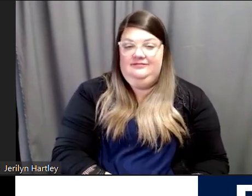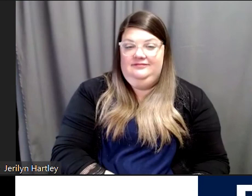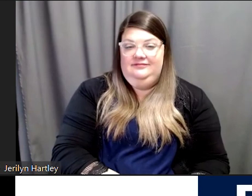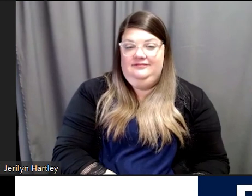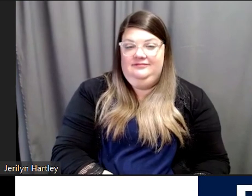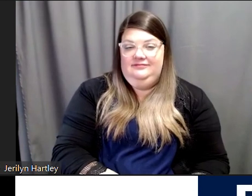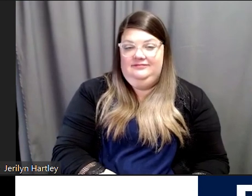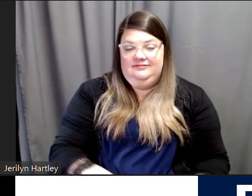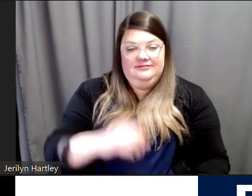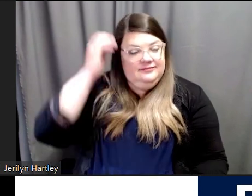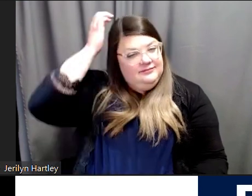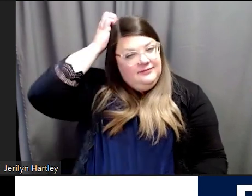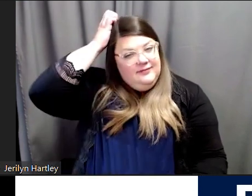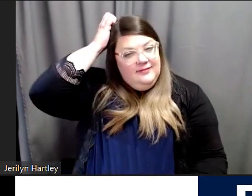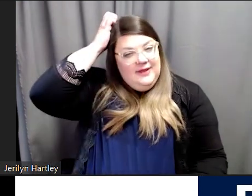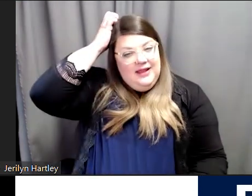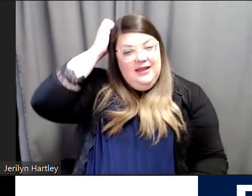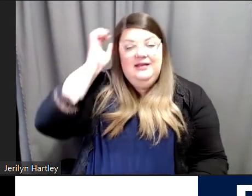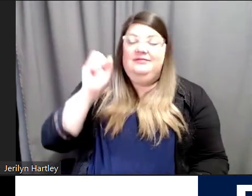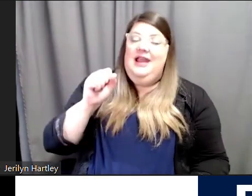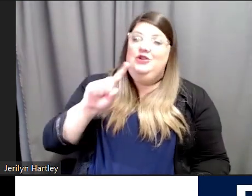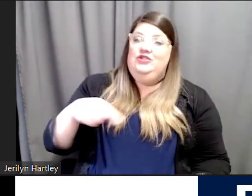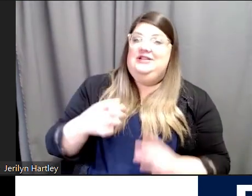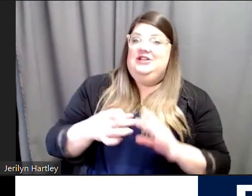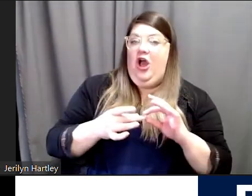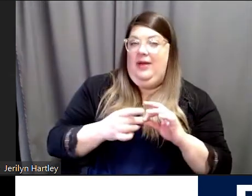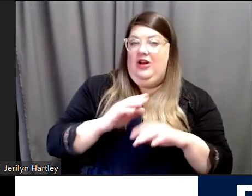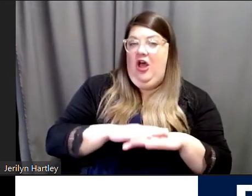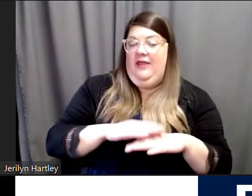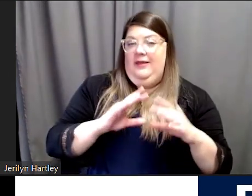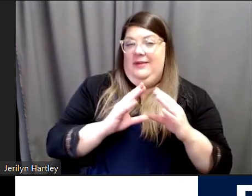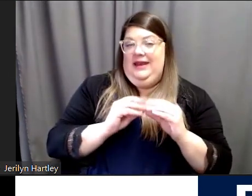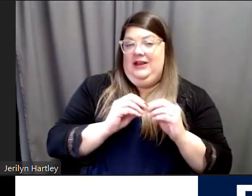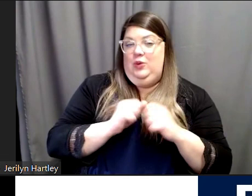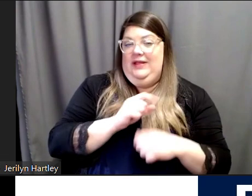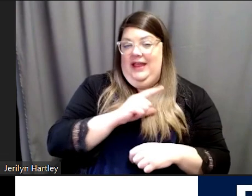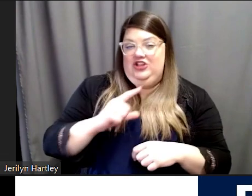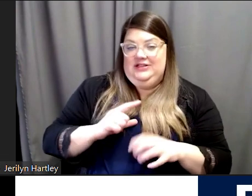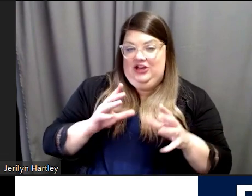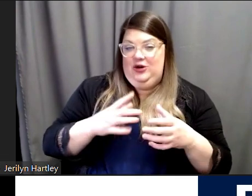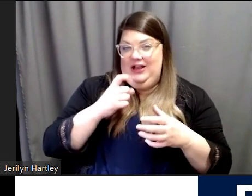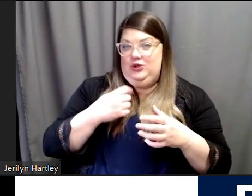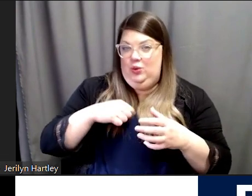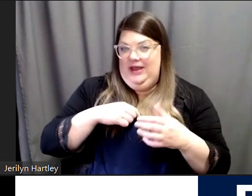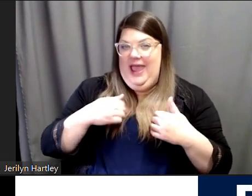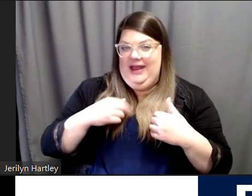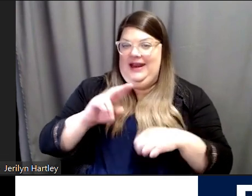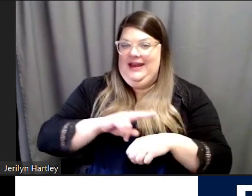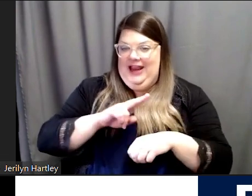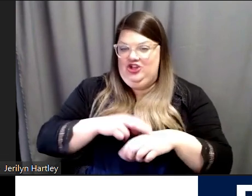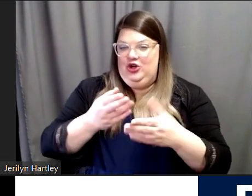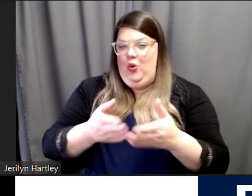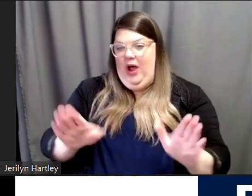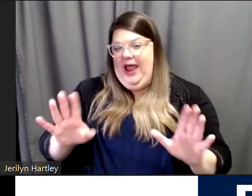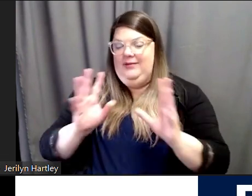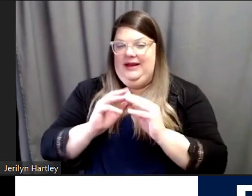So just to comment on the meetings with the legislature, that was because we were at a nationwide meeting, right? Like,